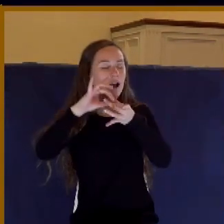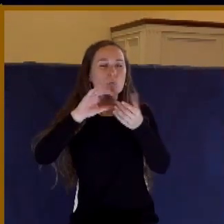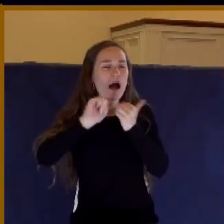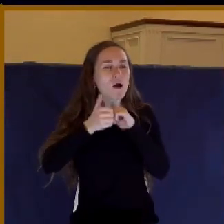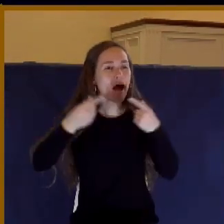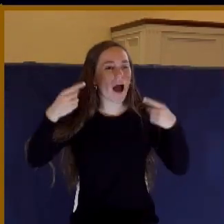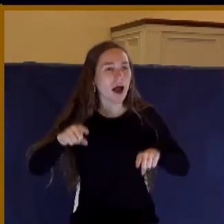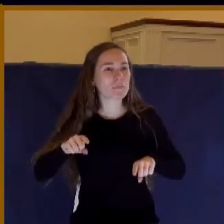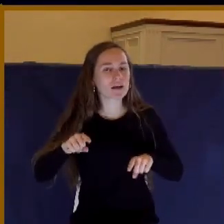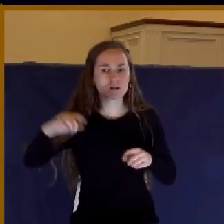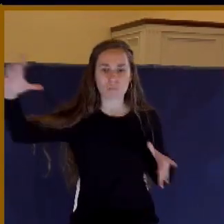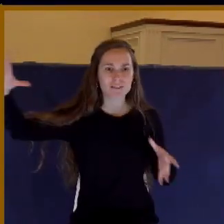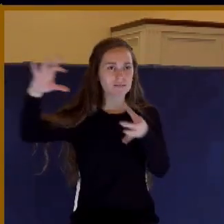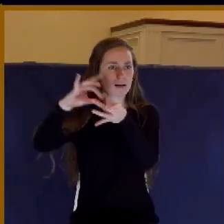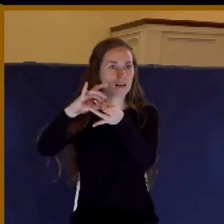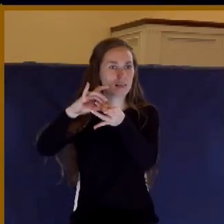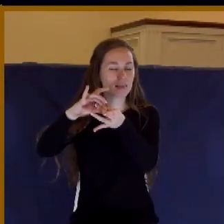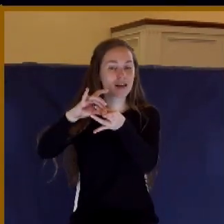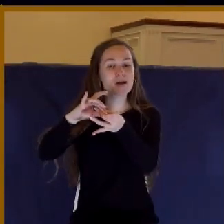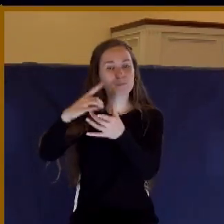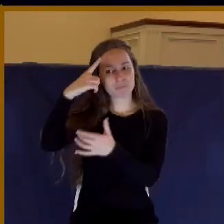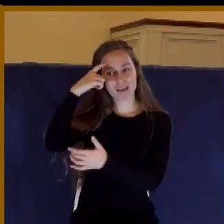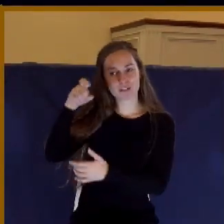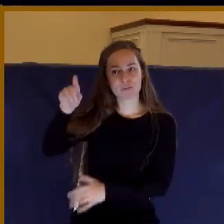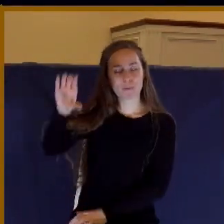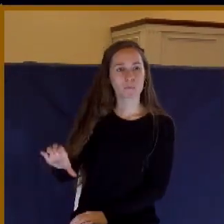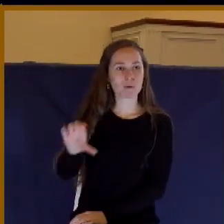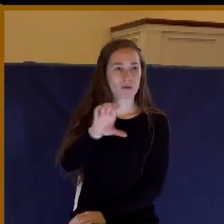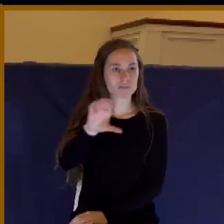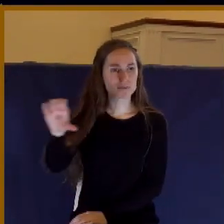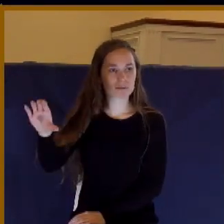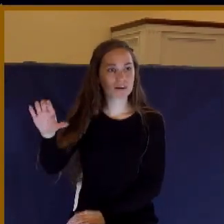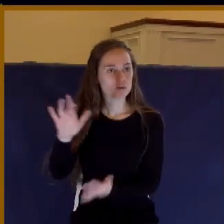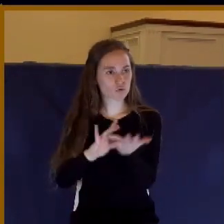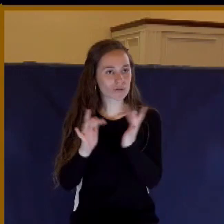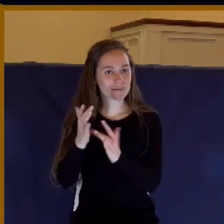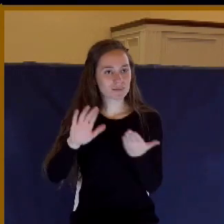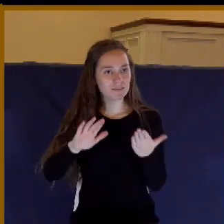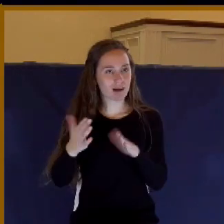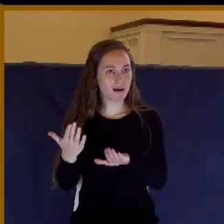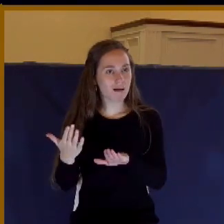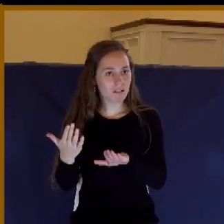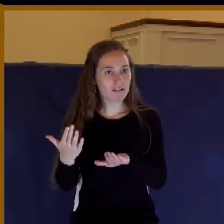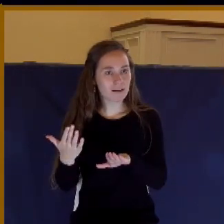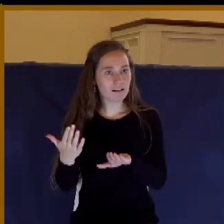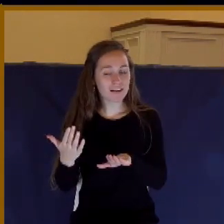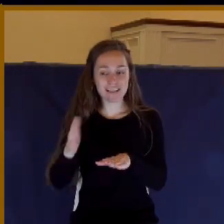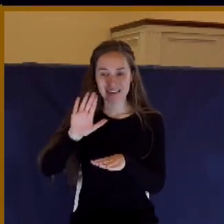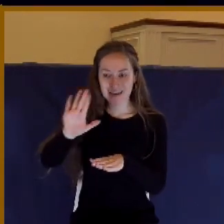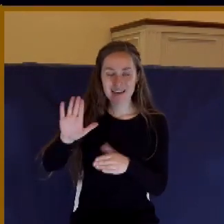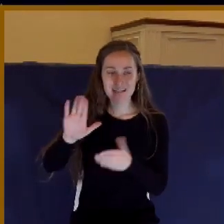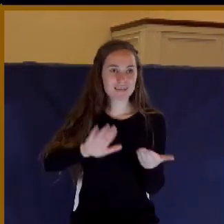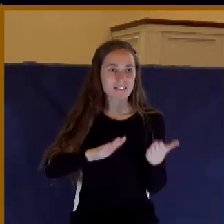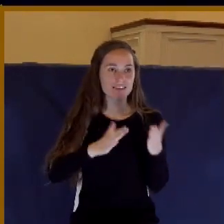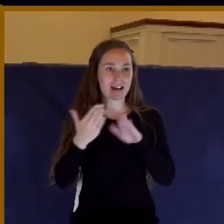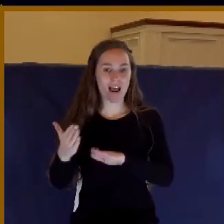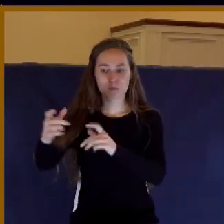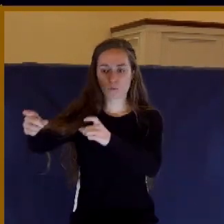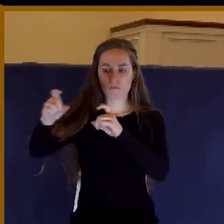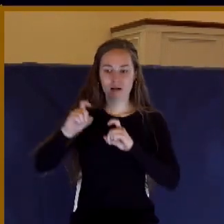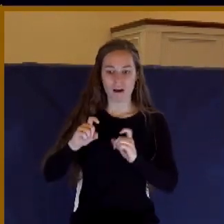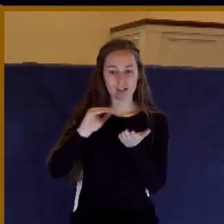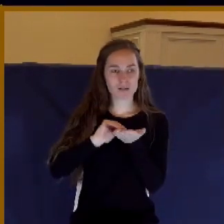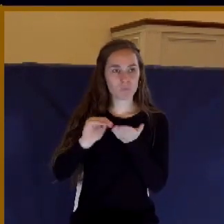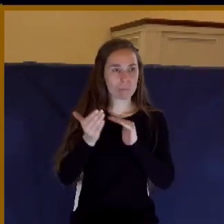himself? Through the cross, through what Jesus did on the cross, through his atoning death. And when a